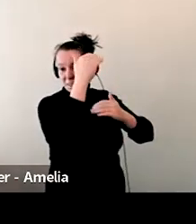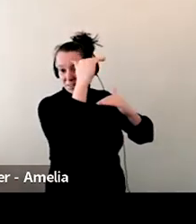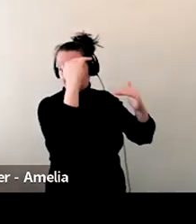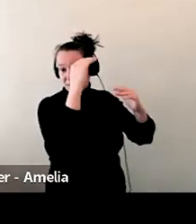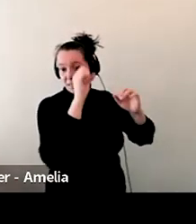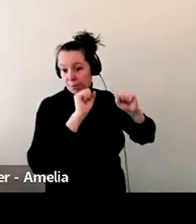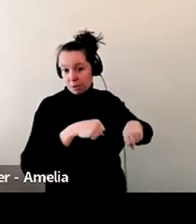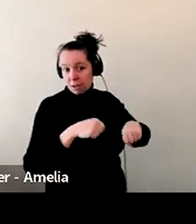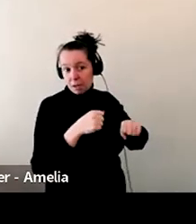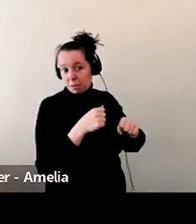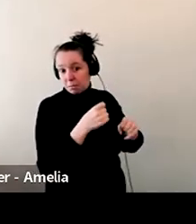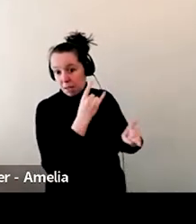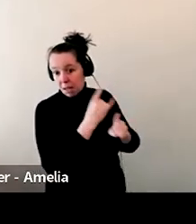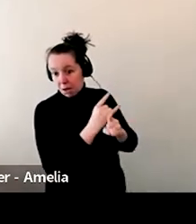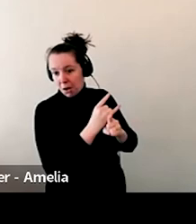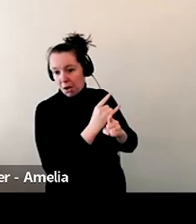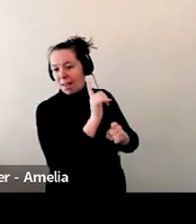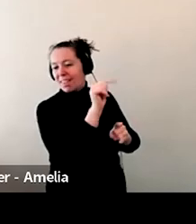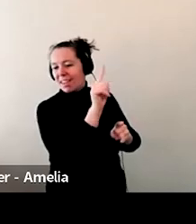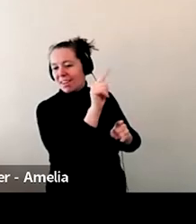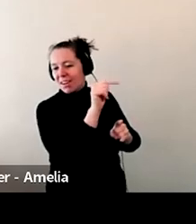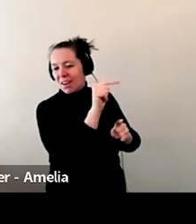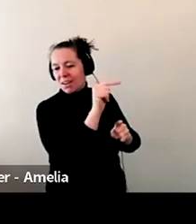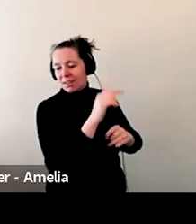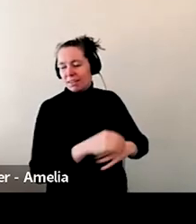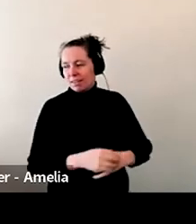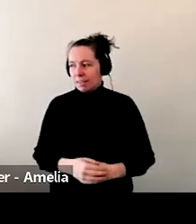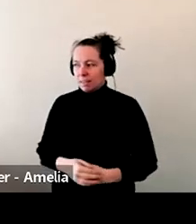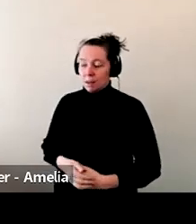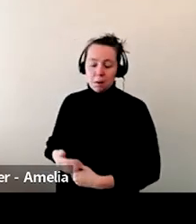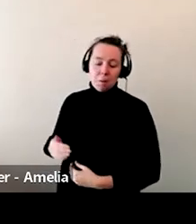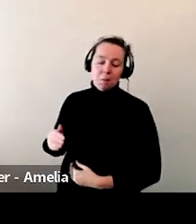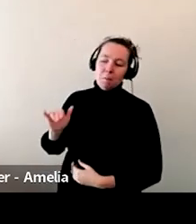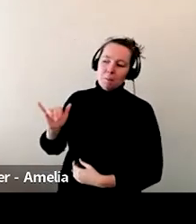there. So you never know. You never know.